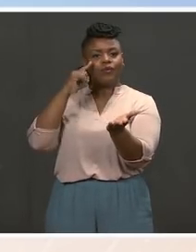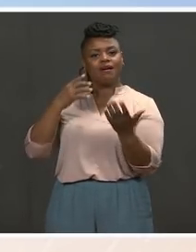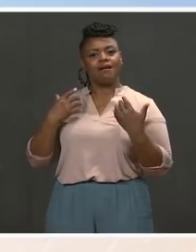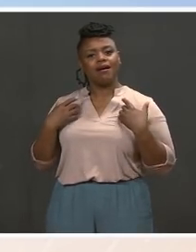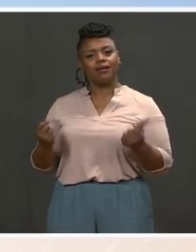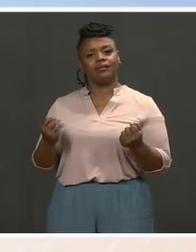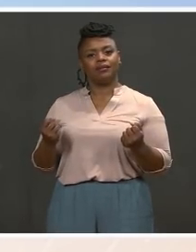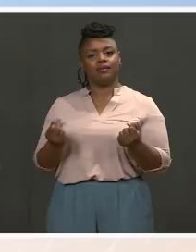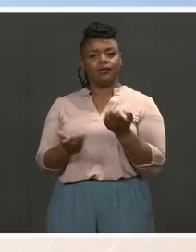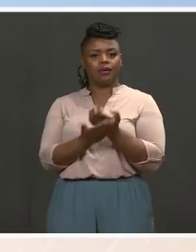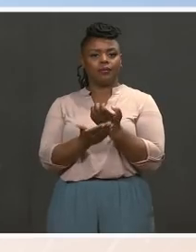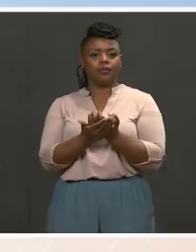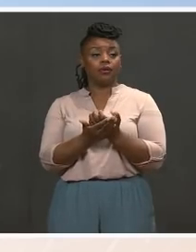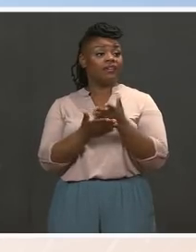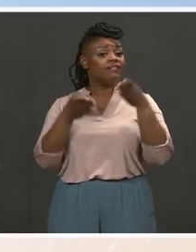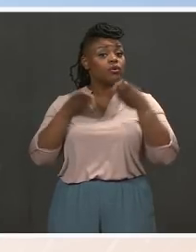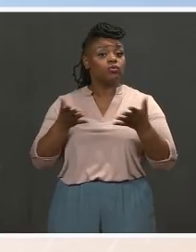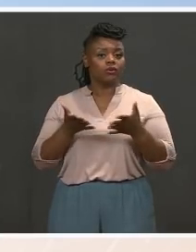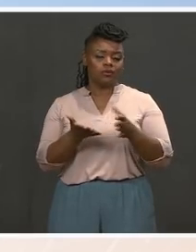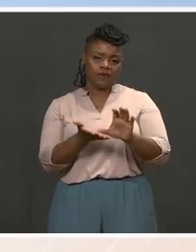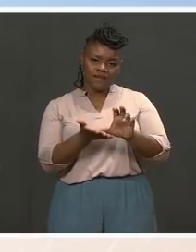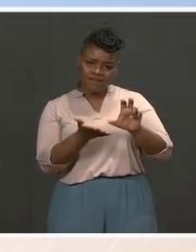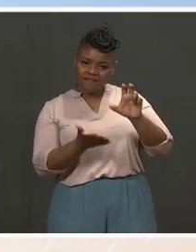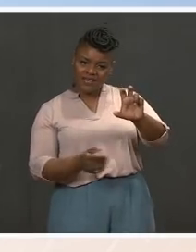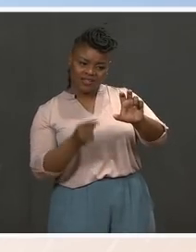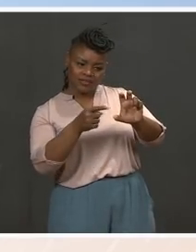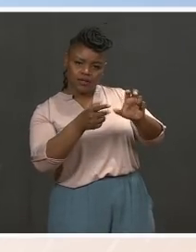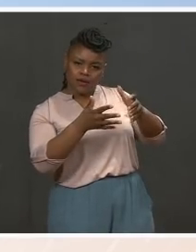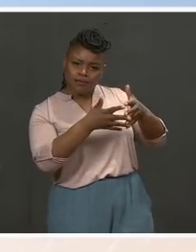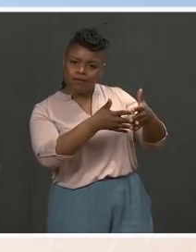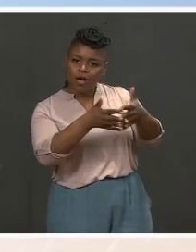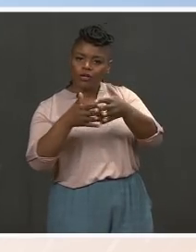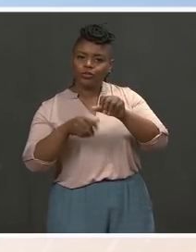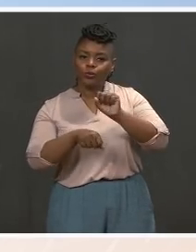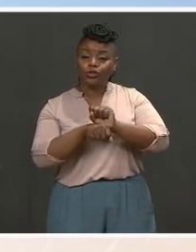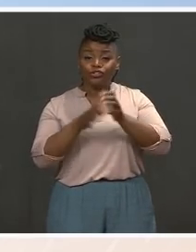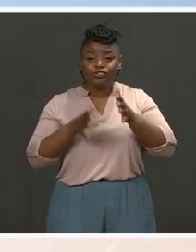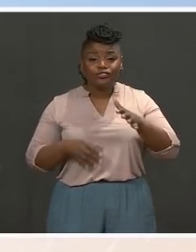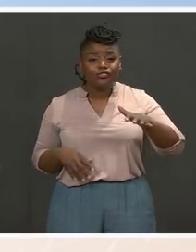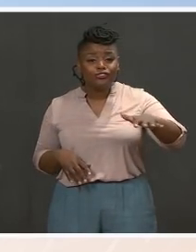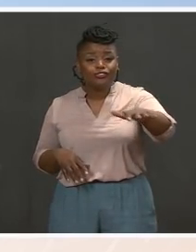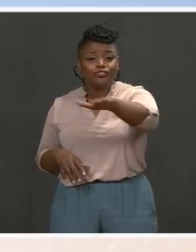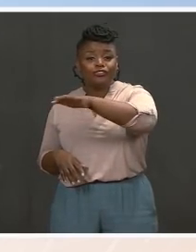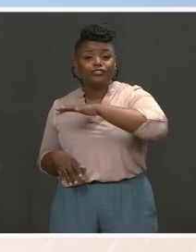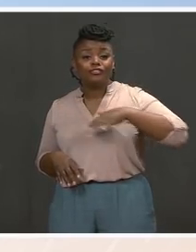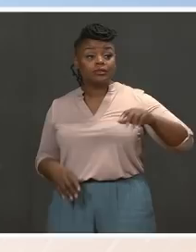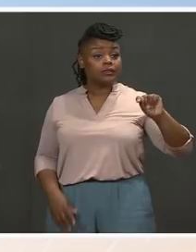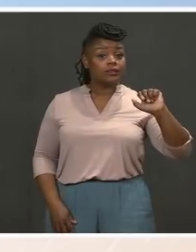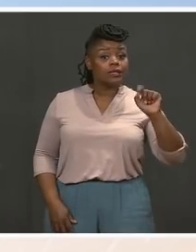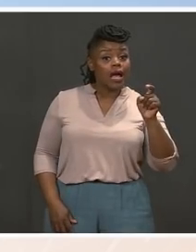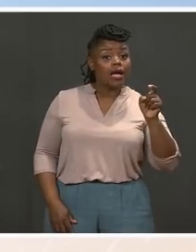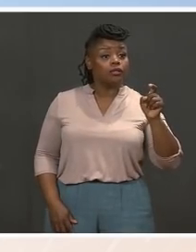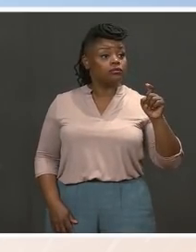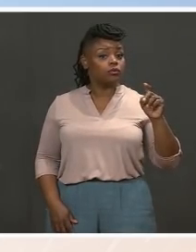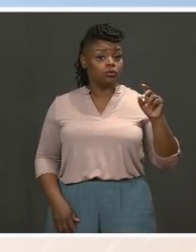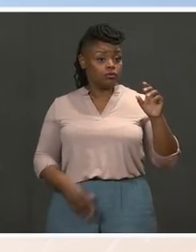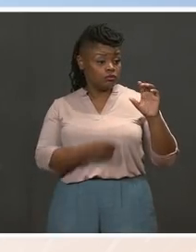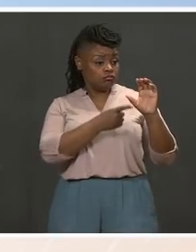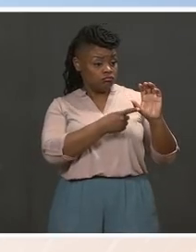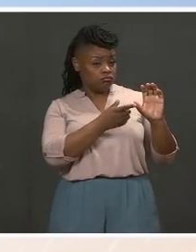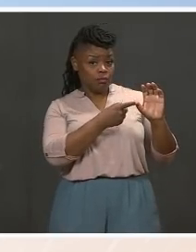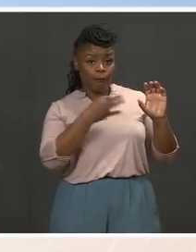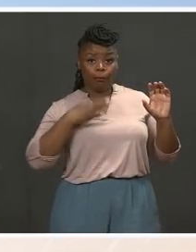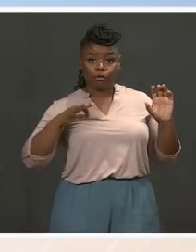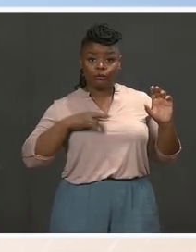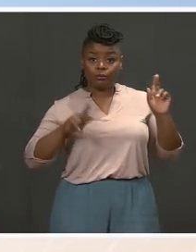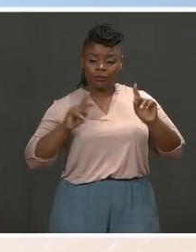on investing in America's workers, making sure the tax code rewards worth, wealth, delivering on the promises he made to the American people when he